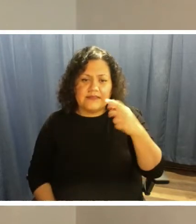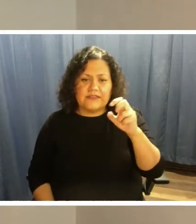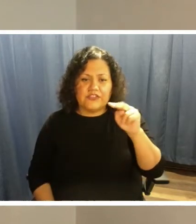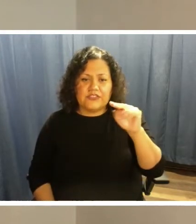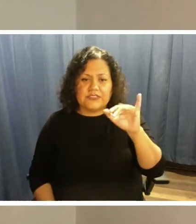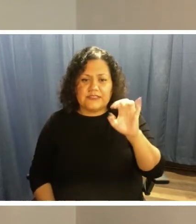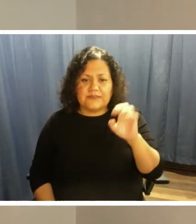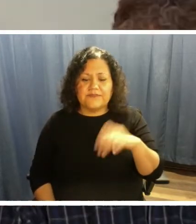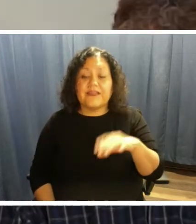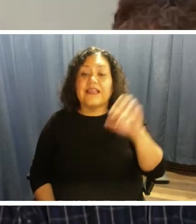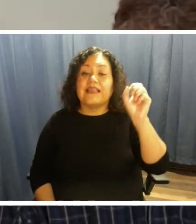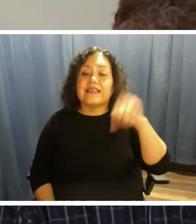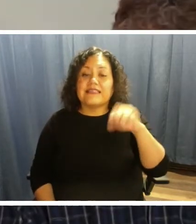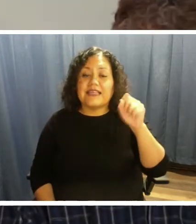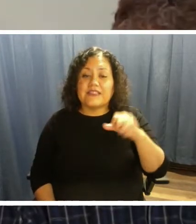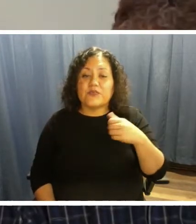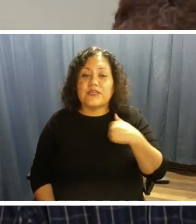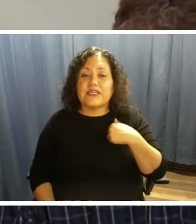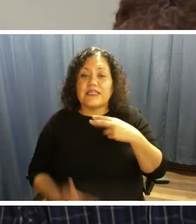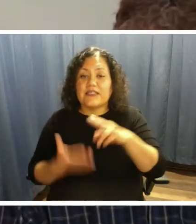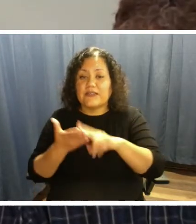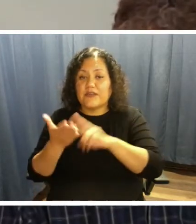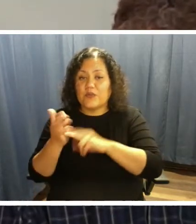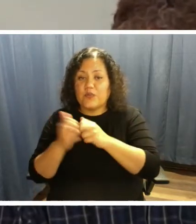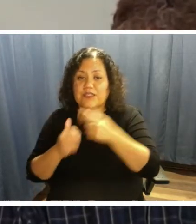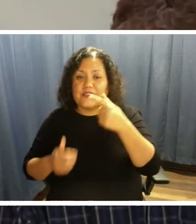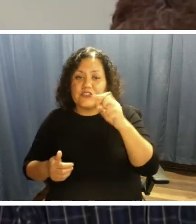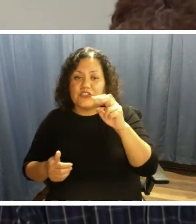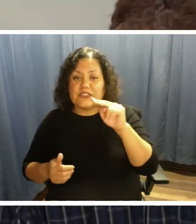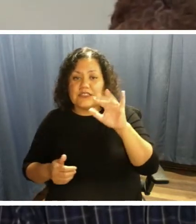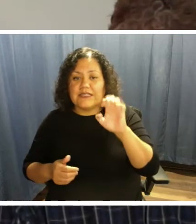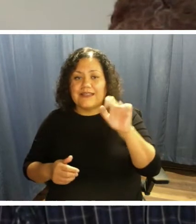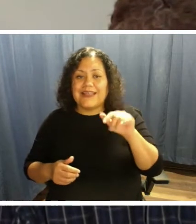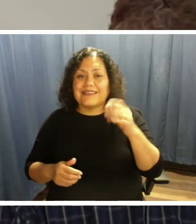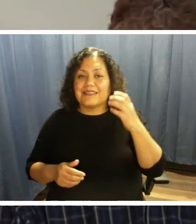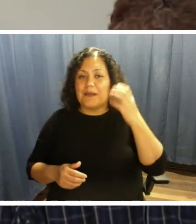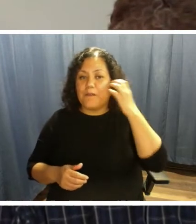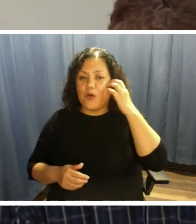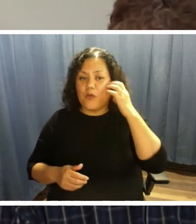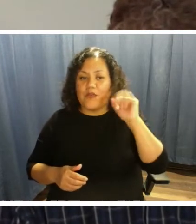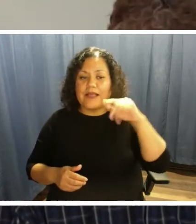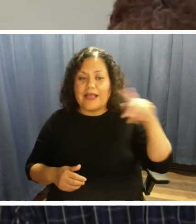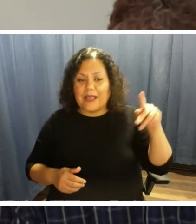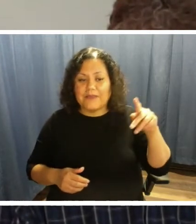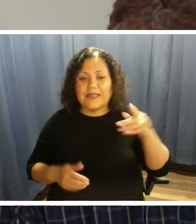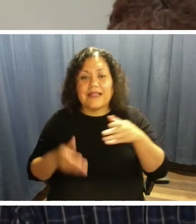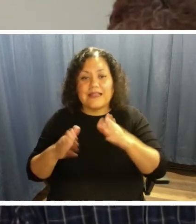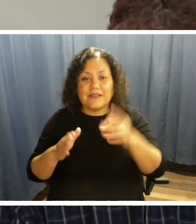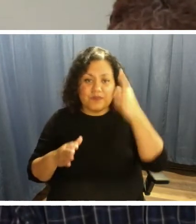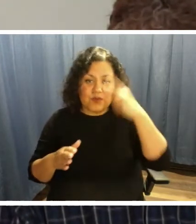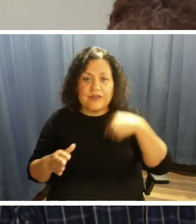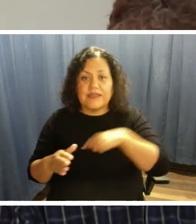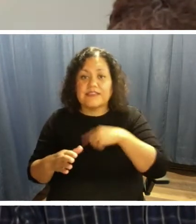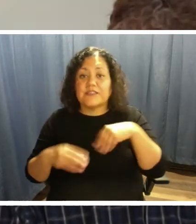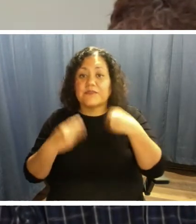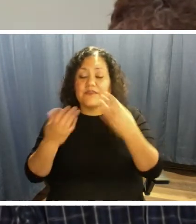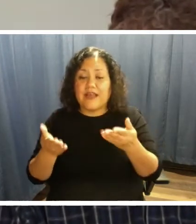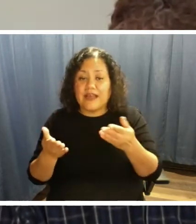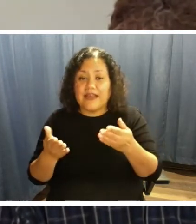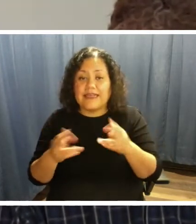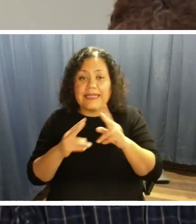So we have contracted with Genie, which is a mobile app that allows for us to provide either